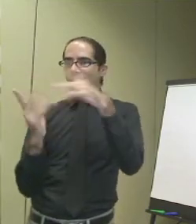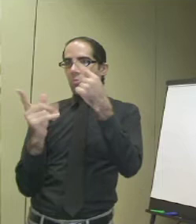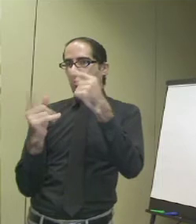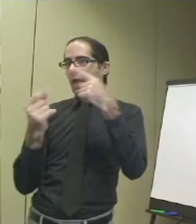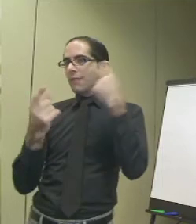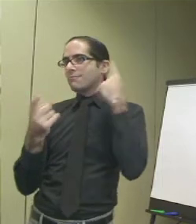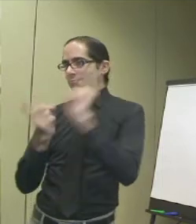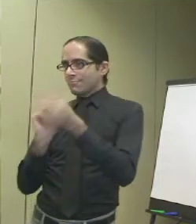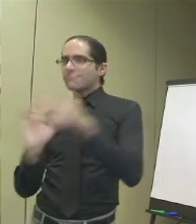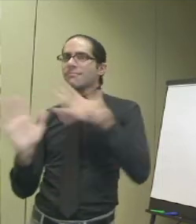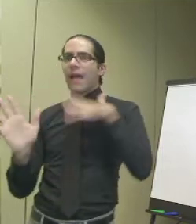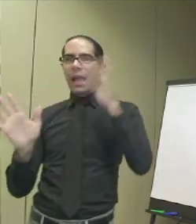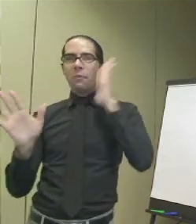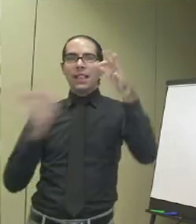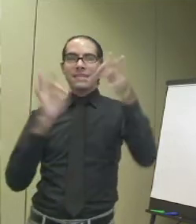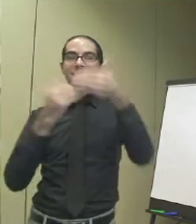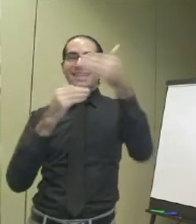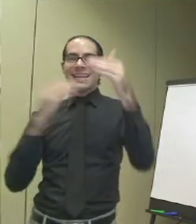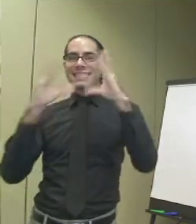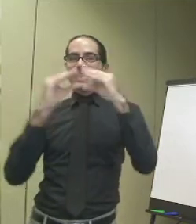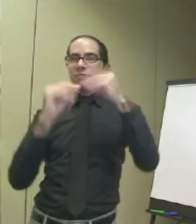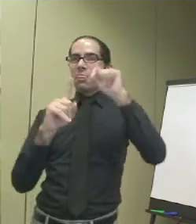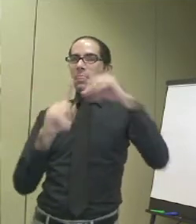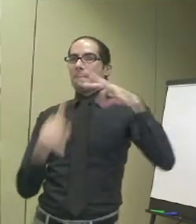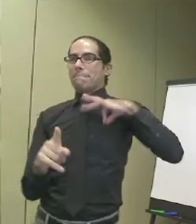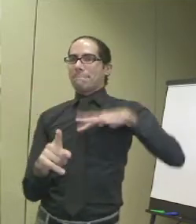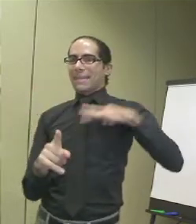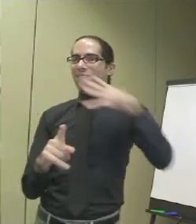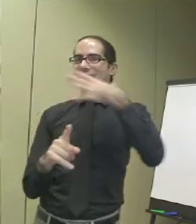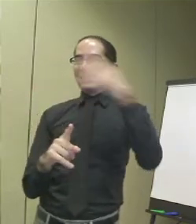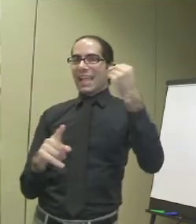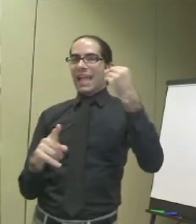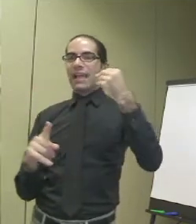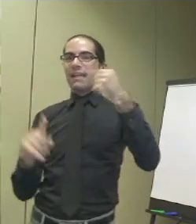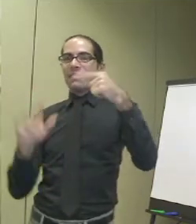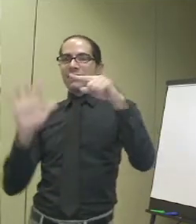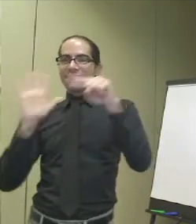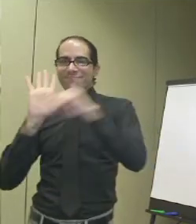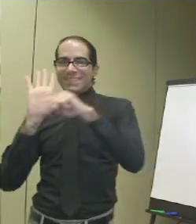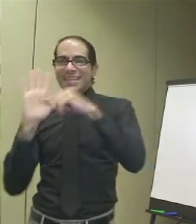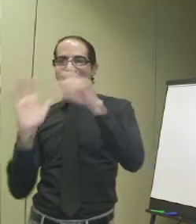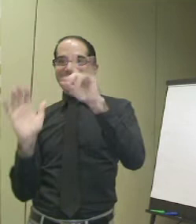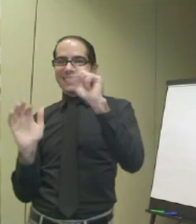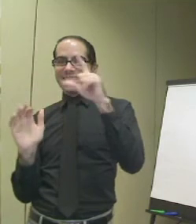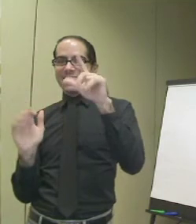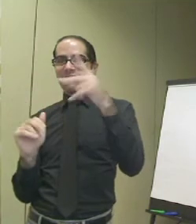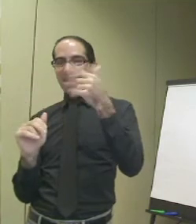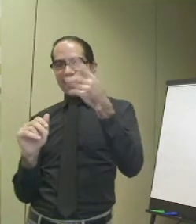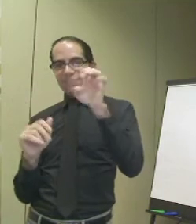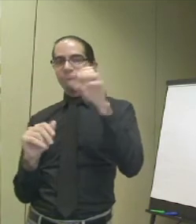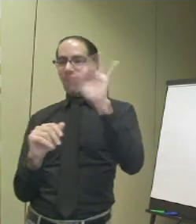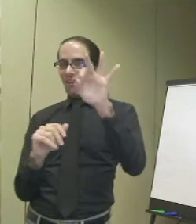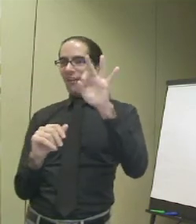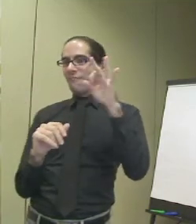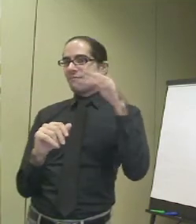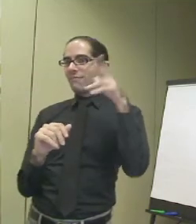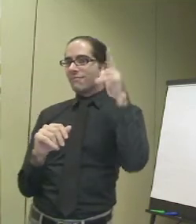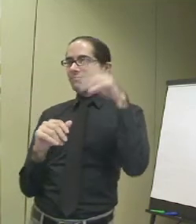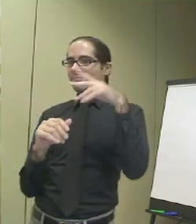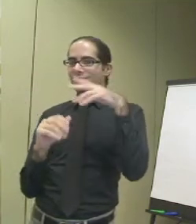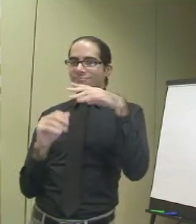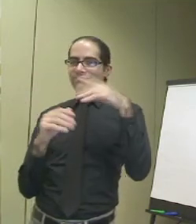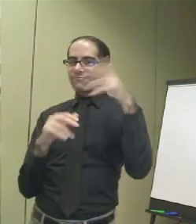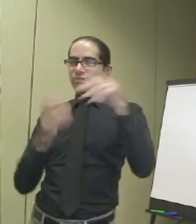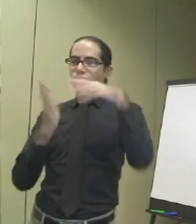the deaf population can read it. And I can explain more in the next session about the benefits to that. And some of the